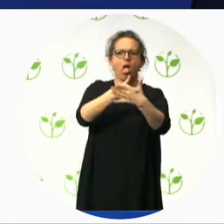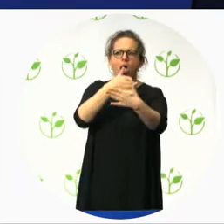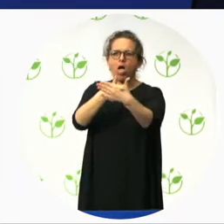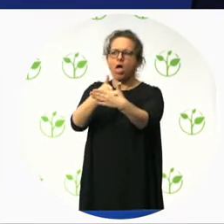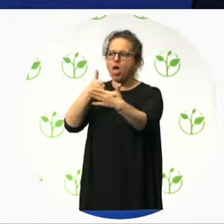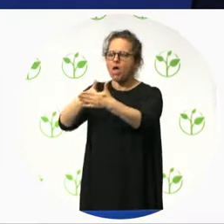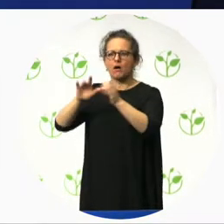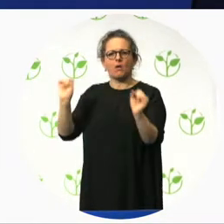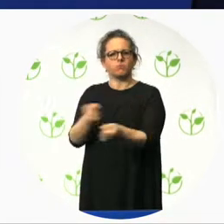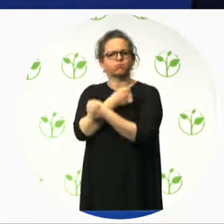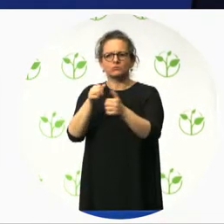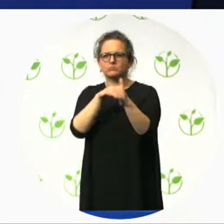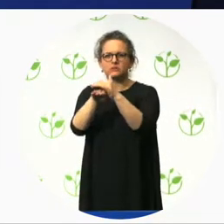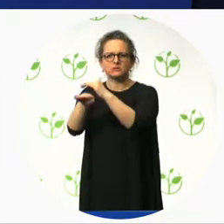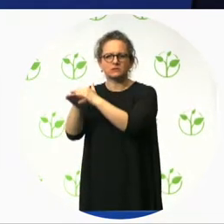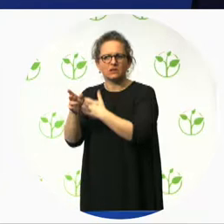worth a damn.